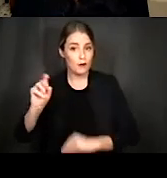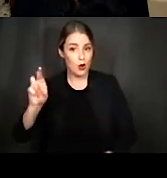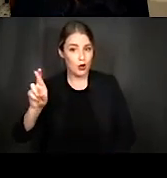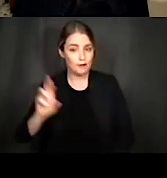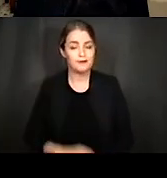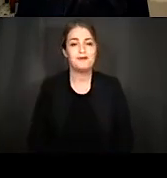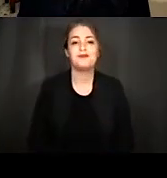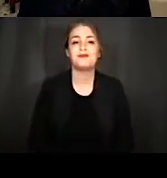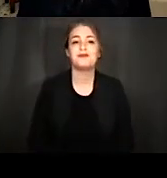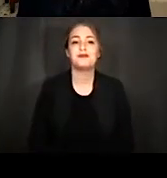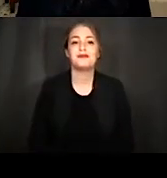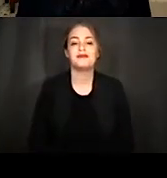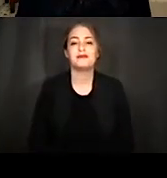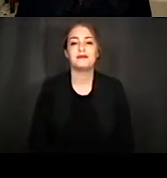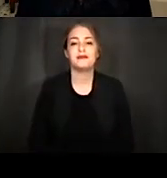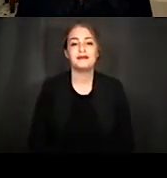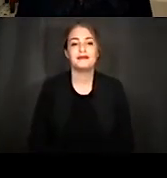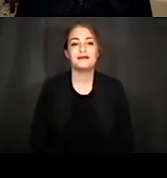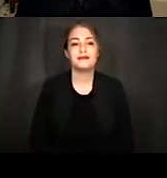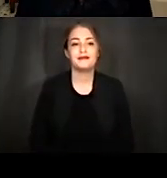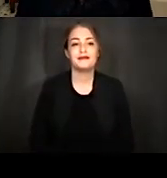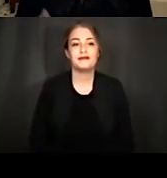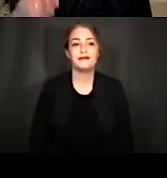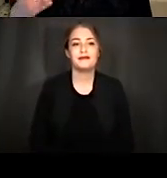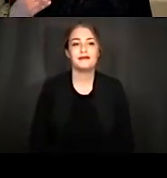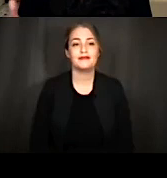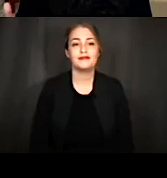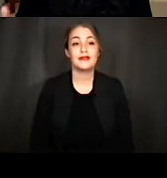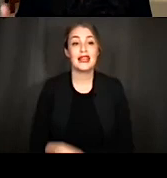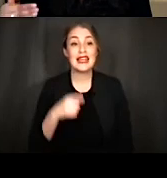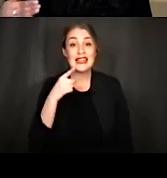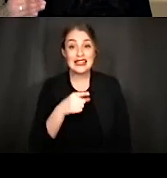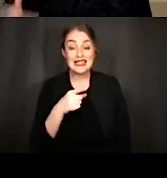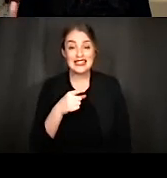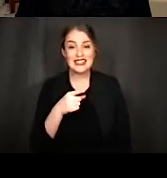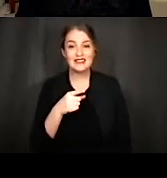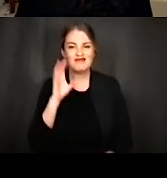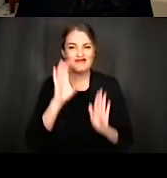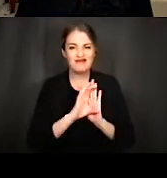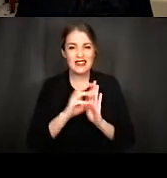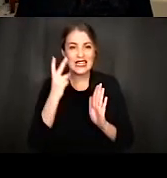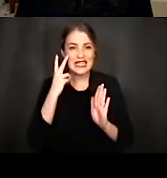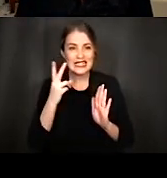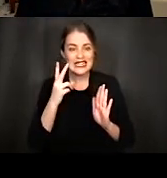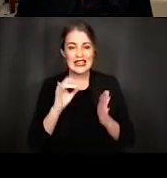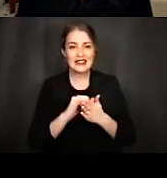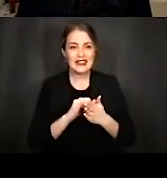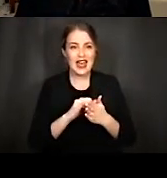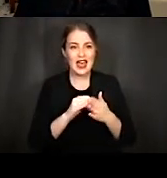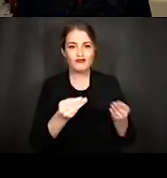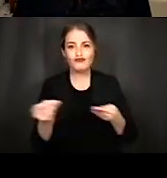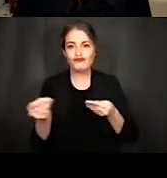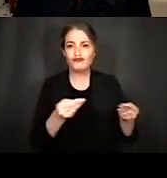And so in this illustration, or GIF, we can actually see the sound pressure wave traveling along the basilar membrane, causing